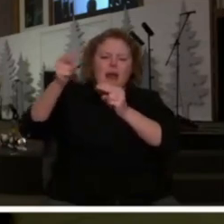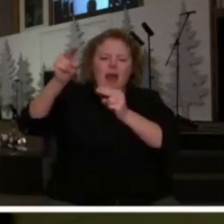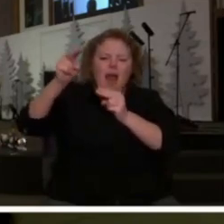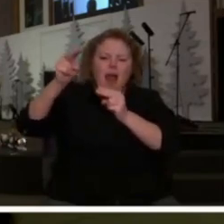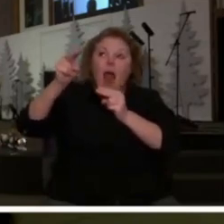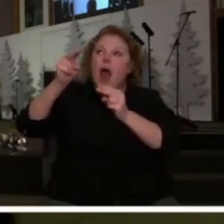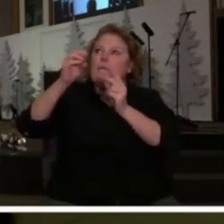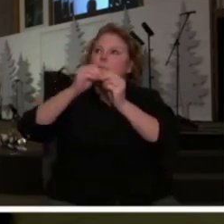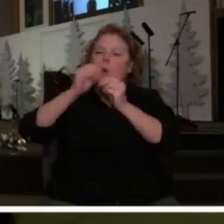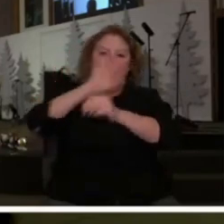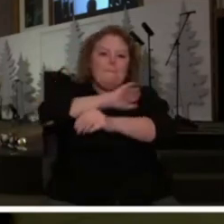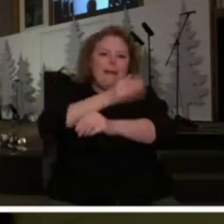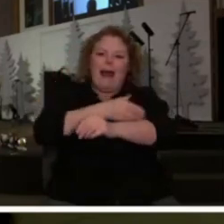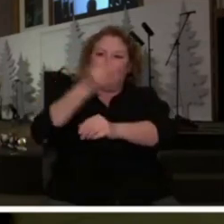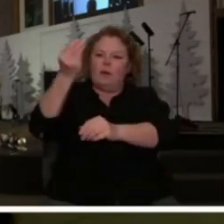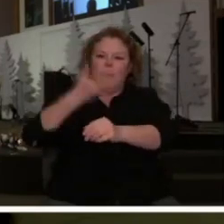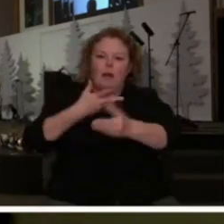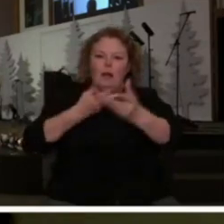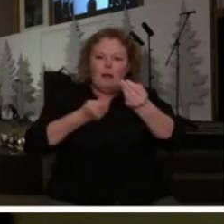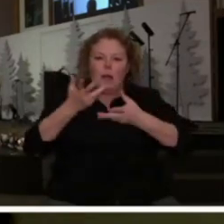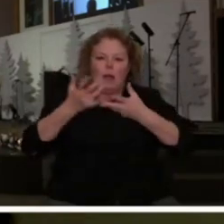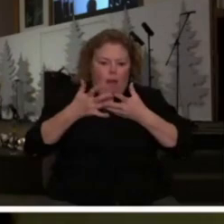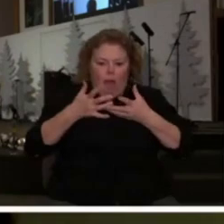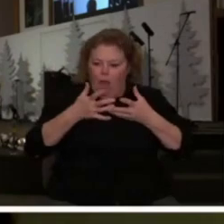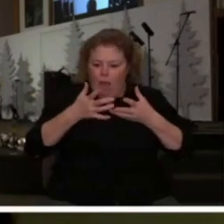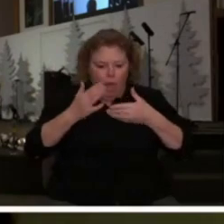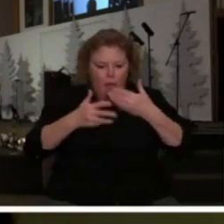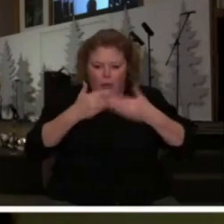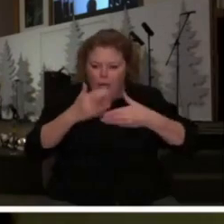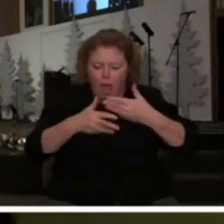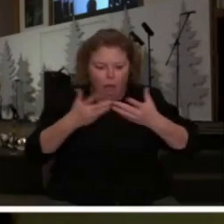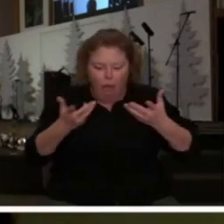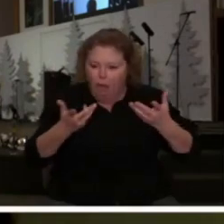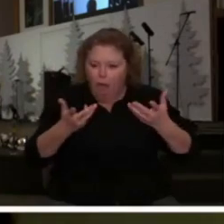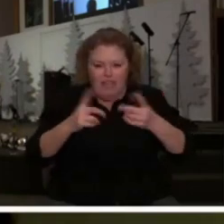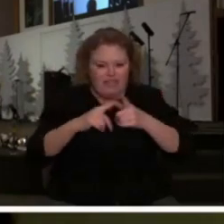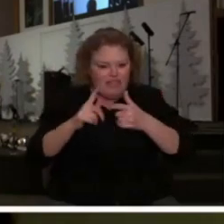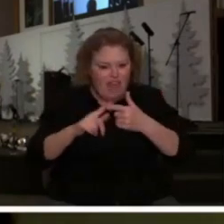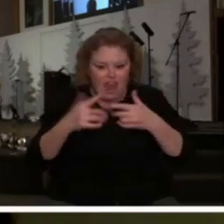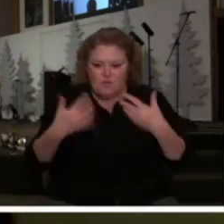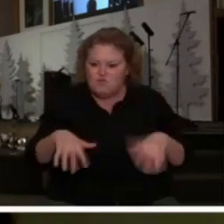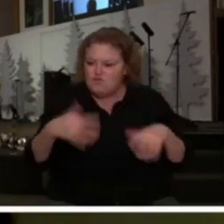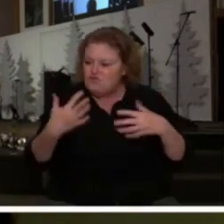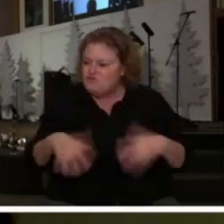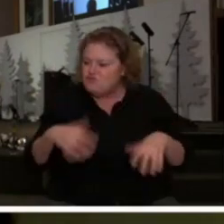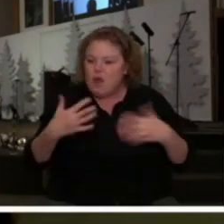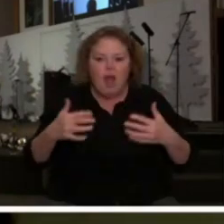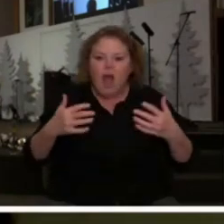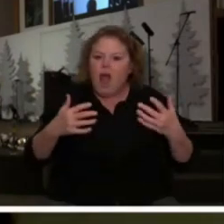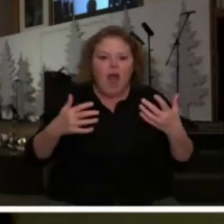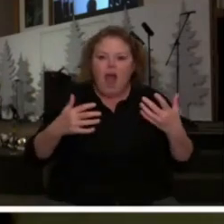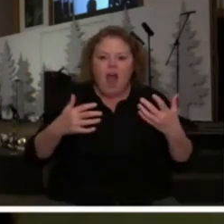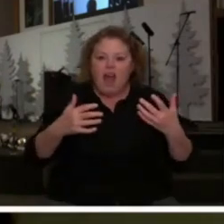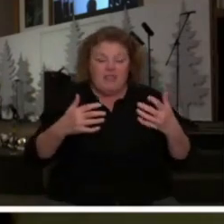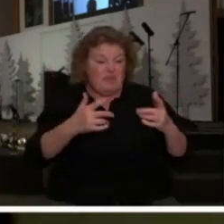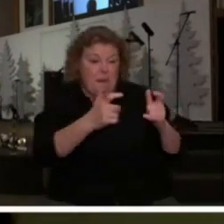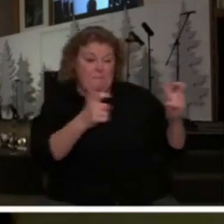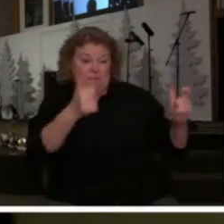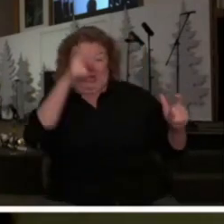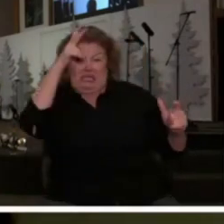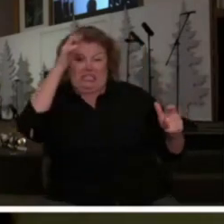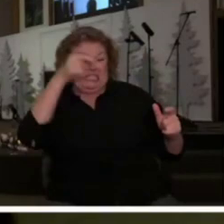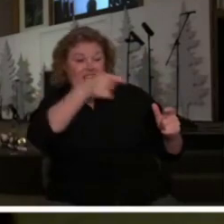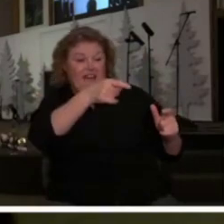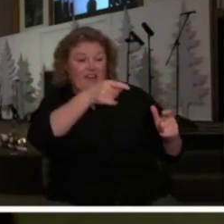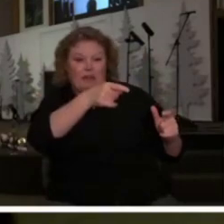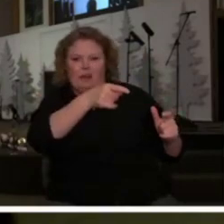is dispensed to you that over time it begins to weigh down and that even the heaviest devil on the other side can